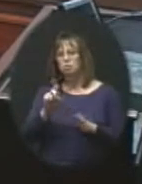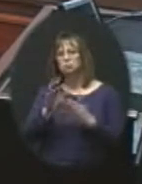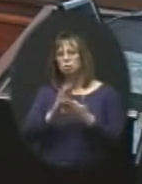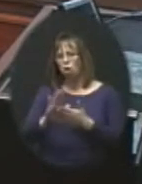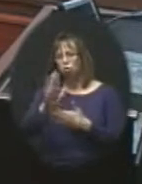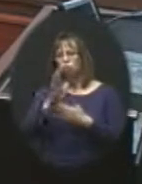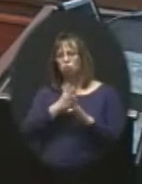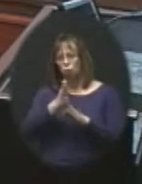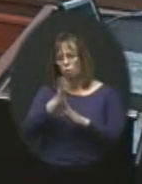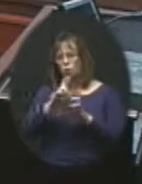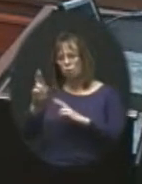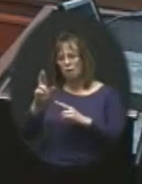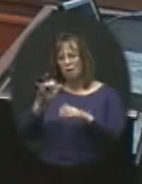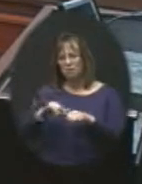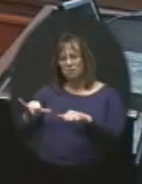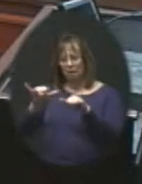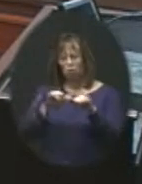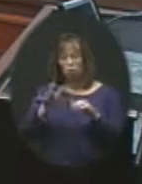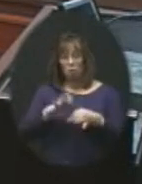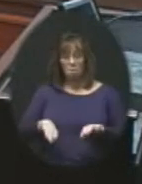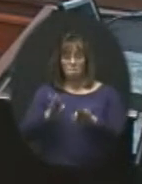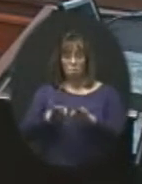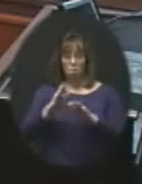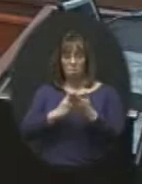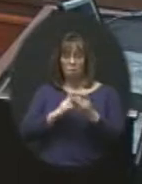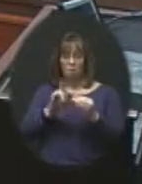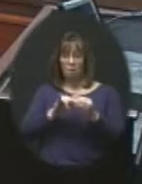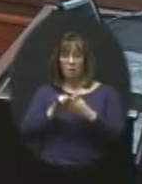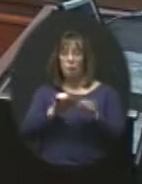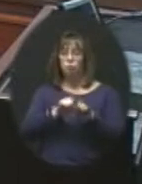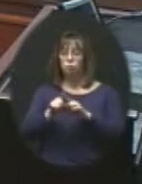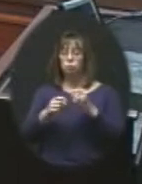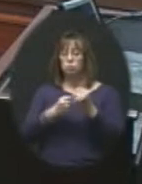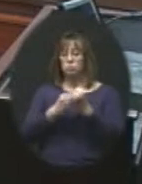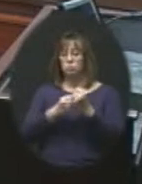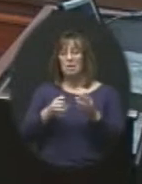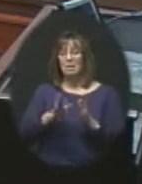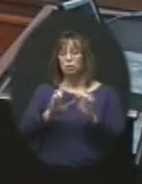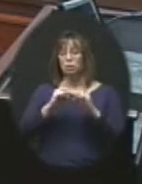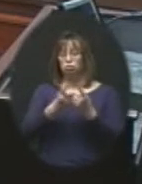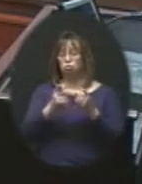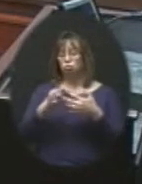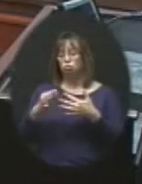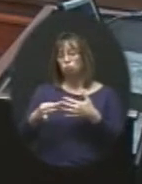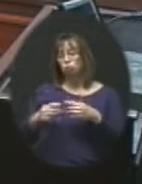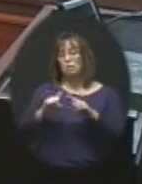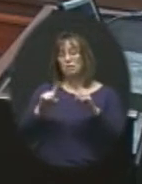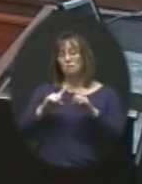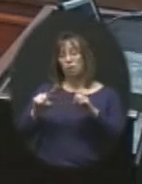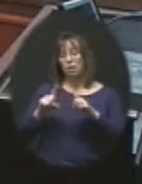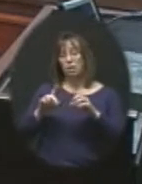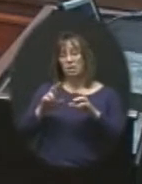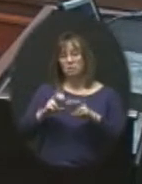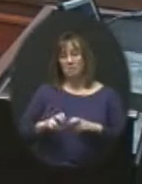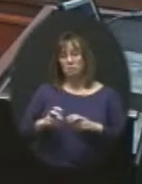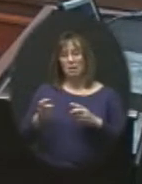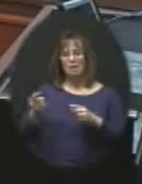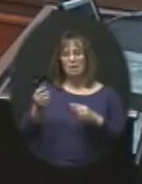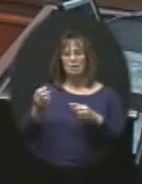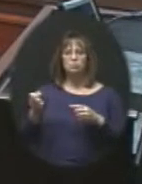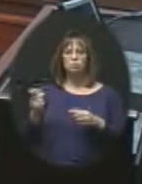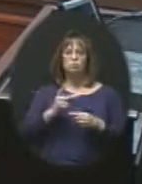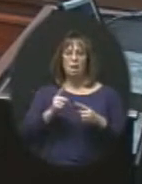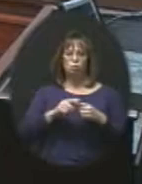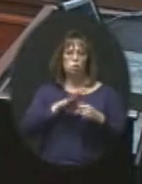Ready Standards. The important part about this is it also supports for allowing districts to choose different assessments. And again, that goes back to that